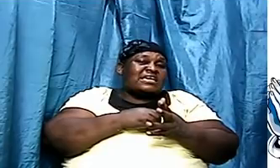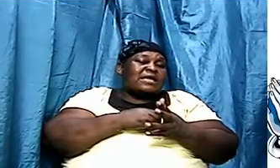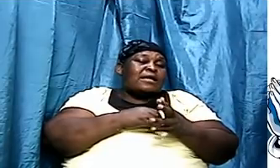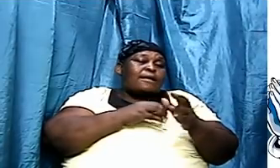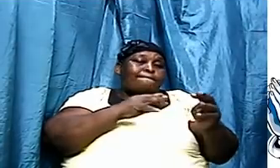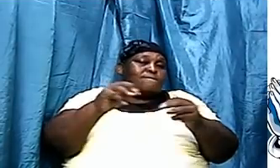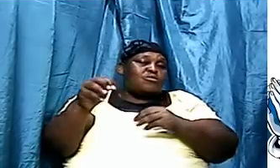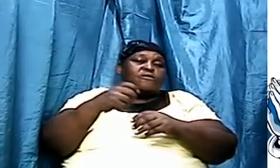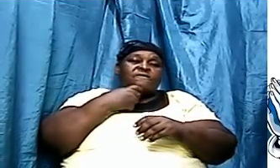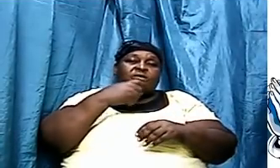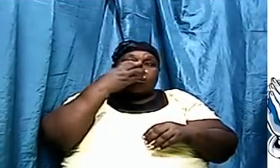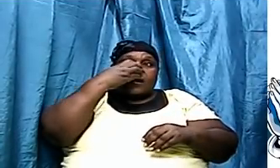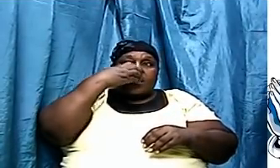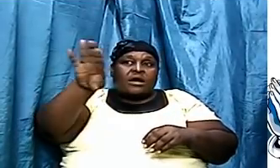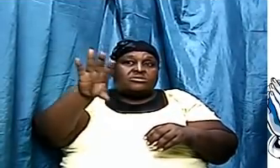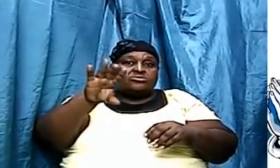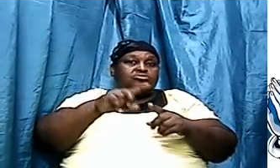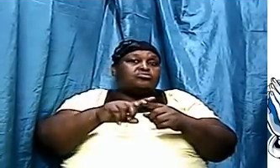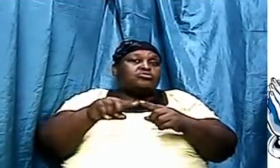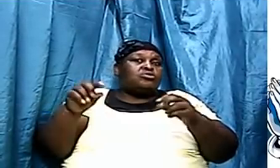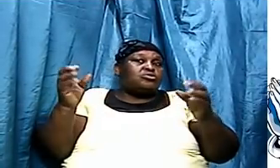coal that's entropy